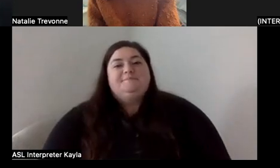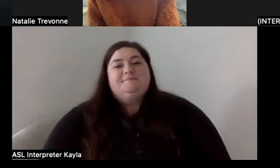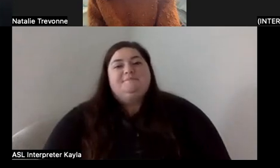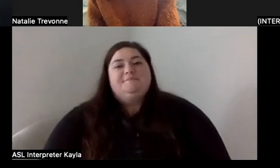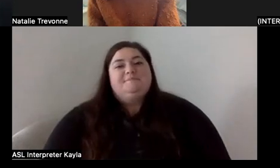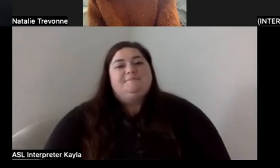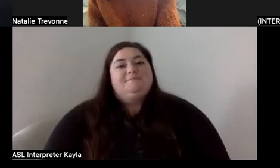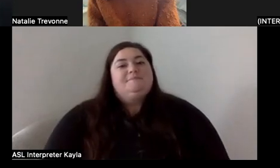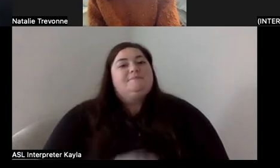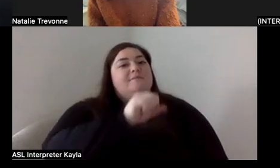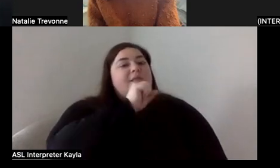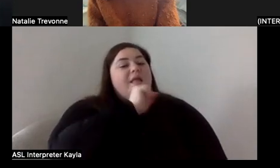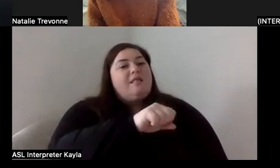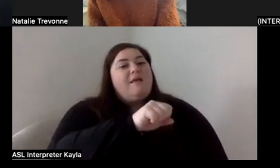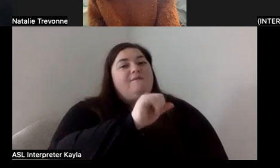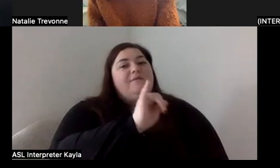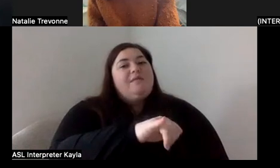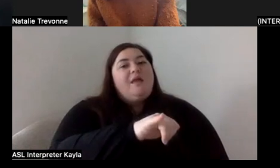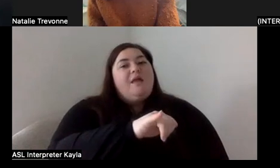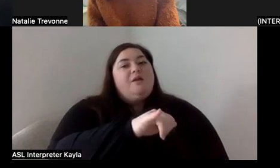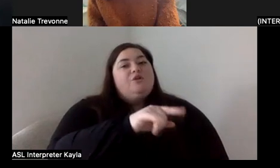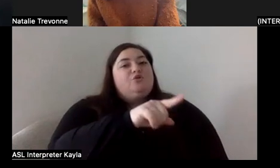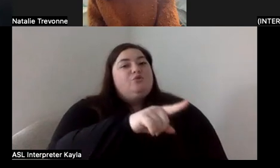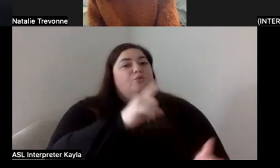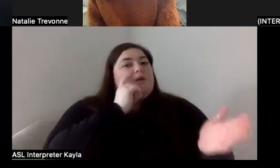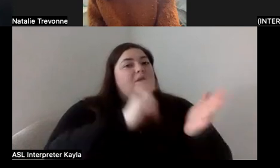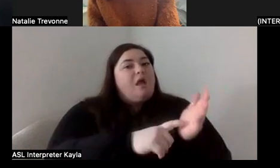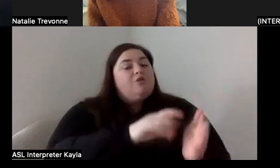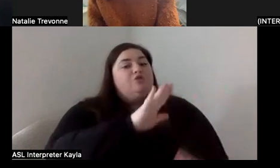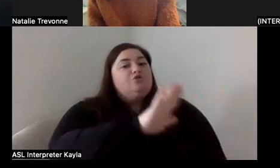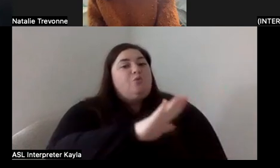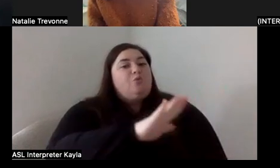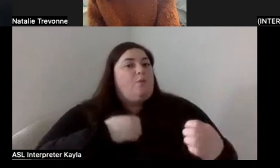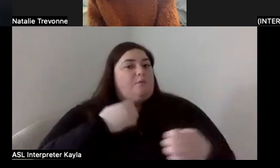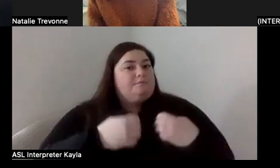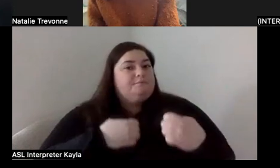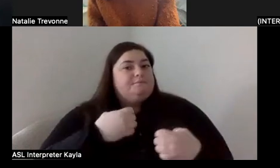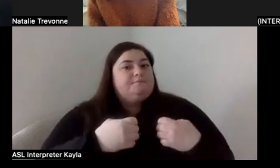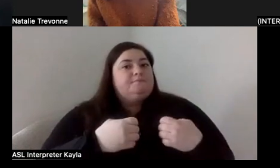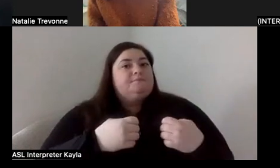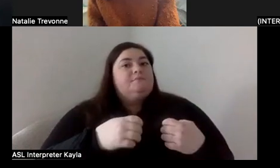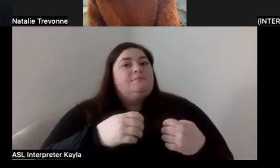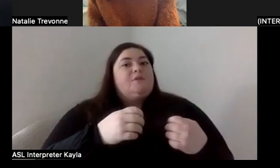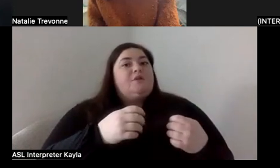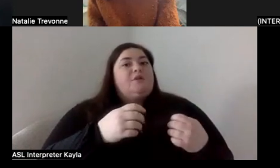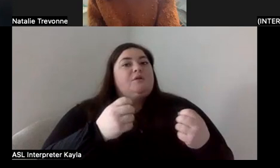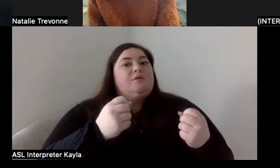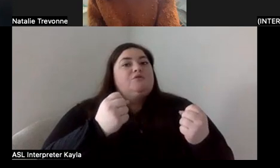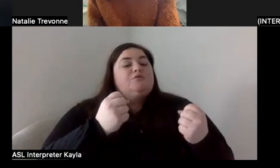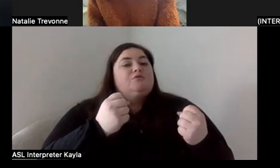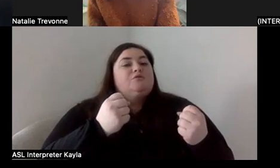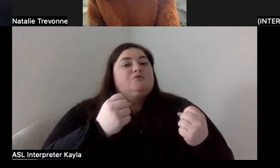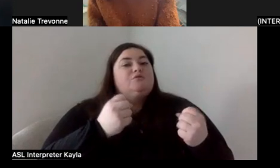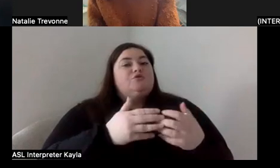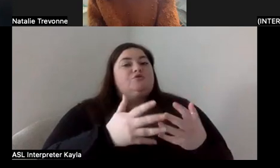I love that you acknowledge your feelings, and when, like, you know, there's so much toxic positivity to